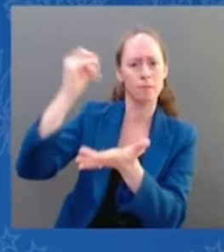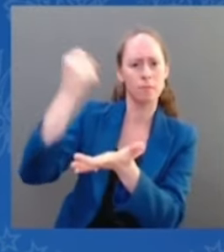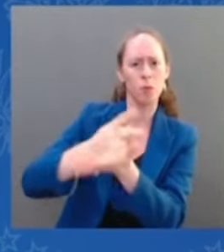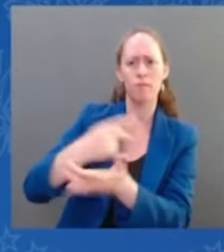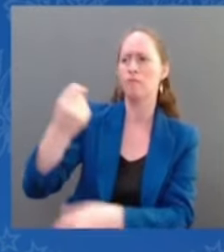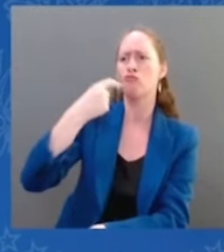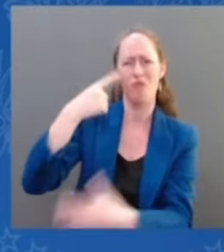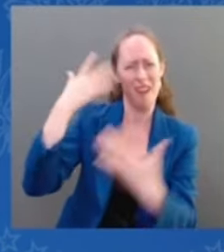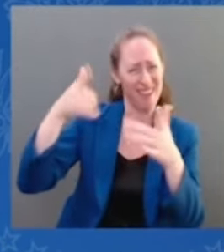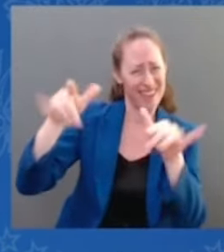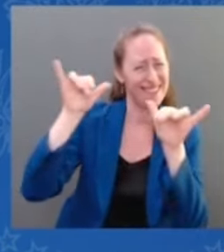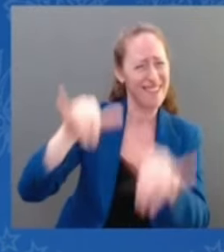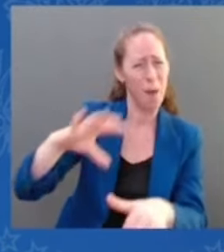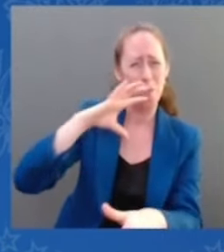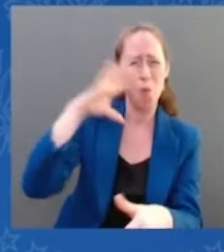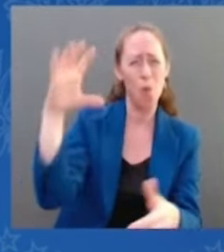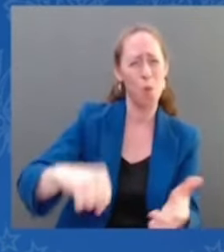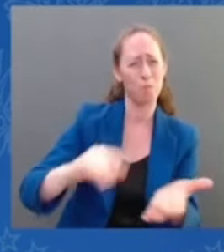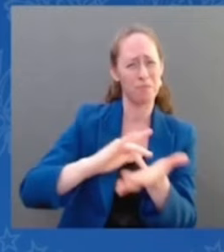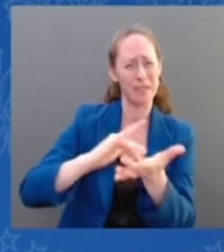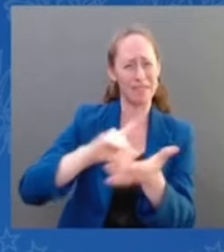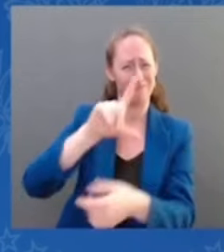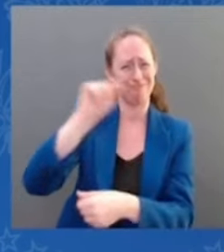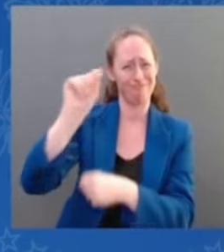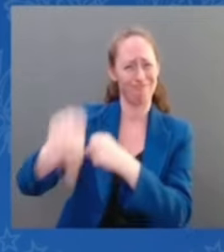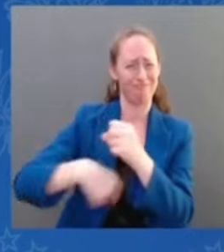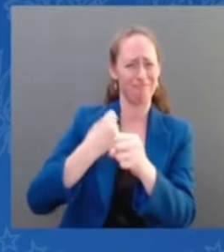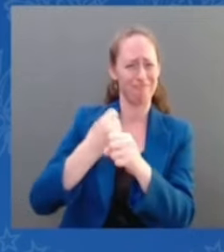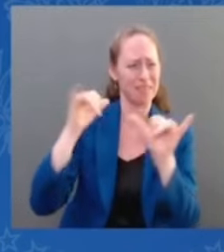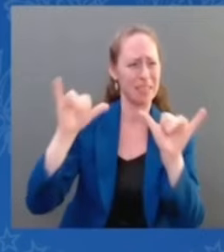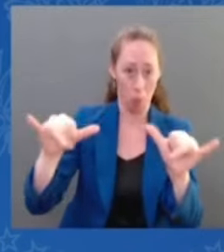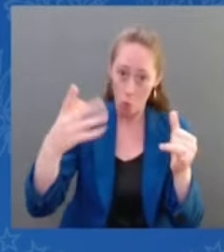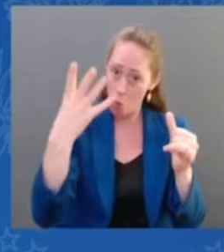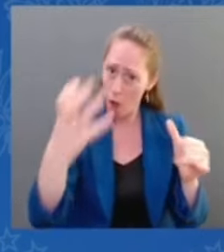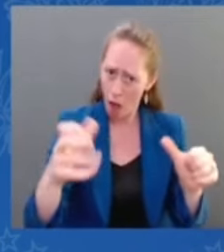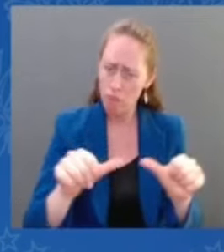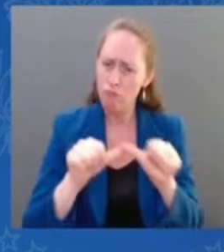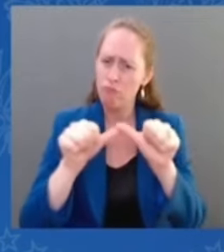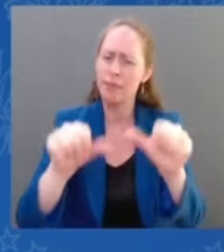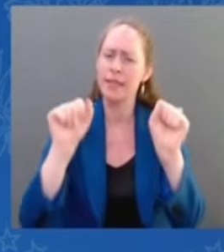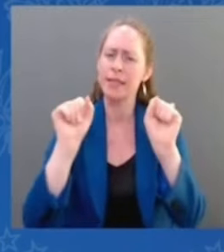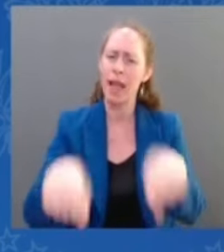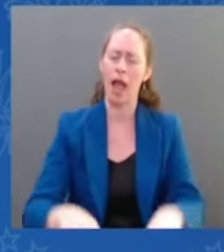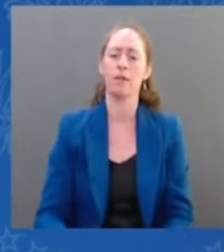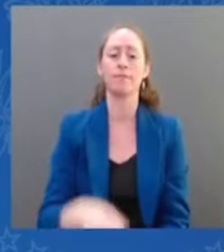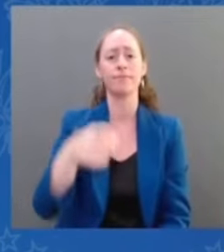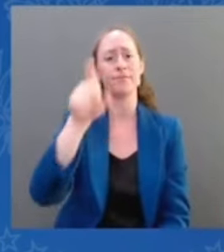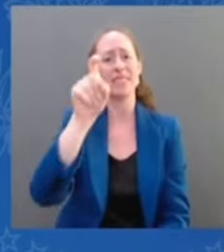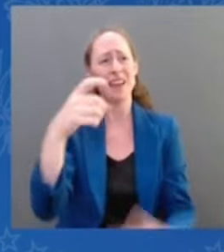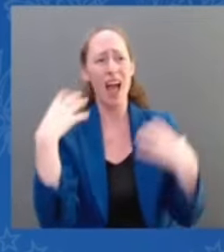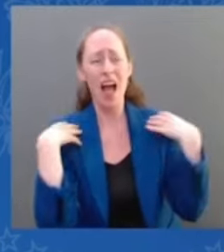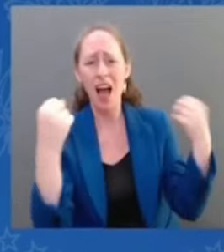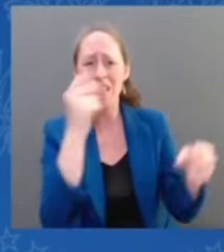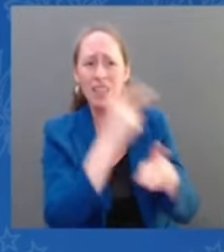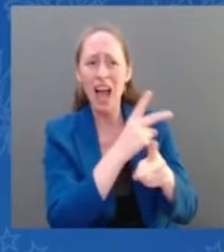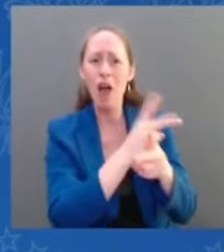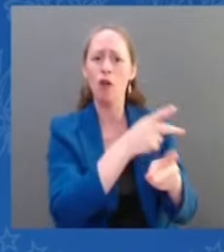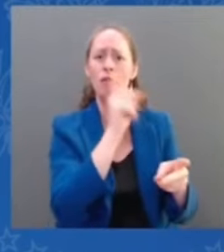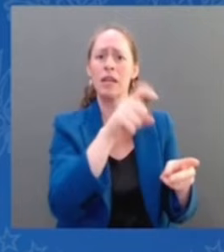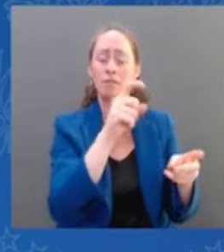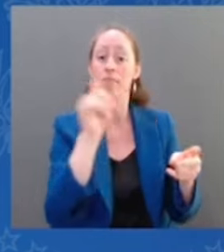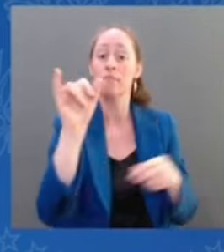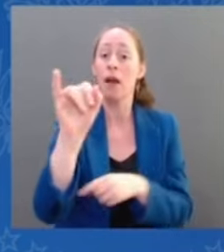The executive order provides safeguards to access care. A patient comes into an emergency room in any state in the union.